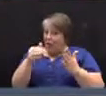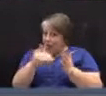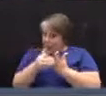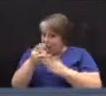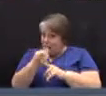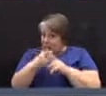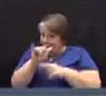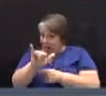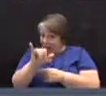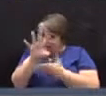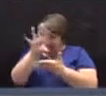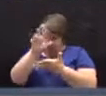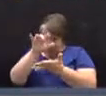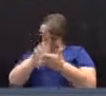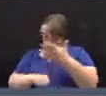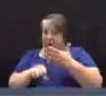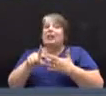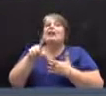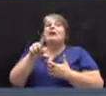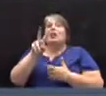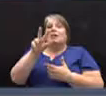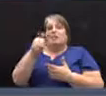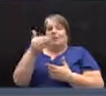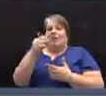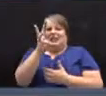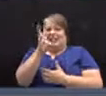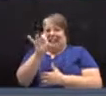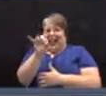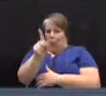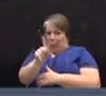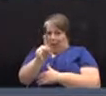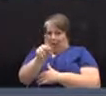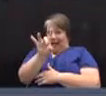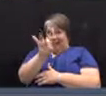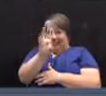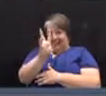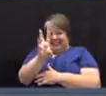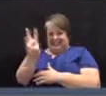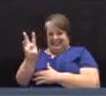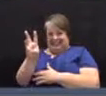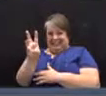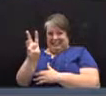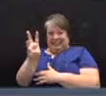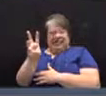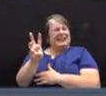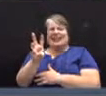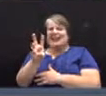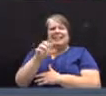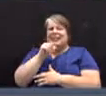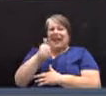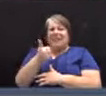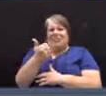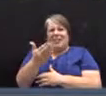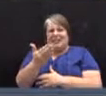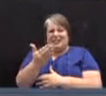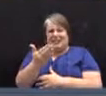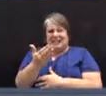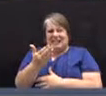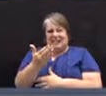from that, that would be $15,681,866, not $15